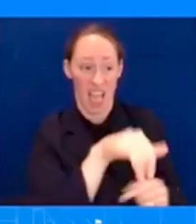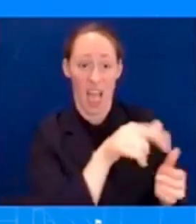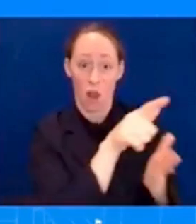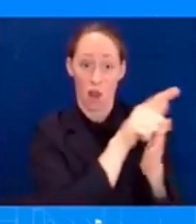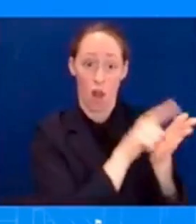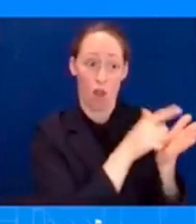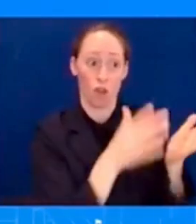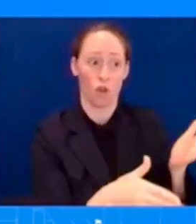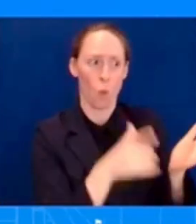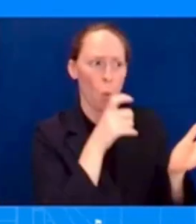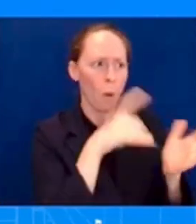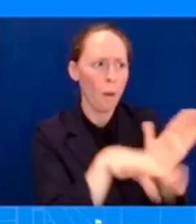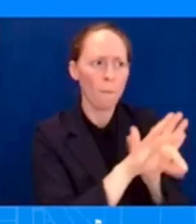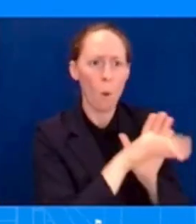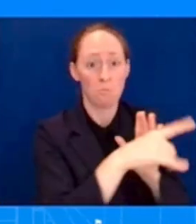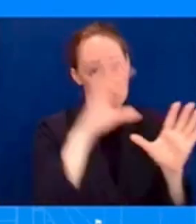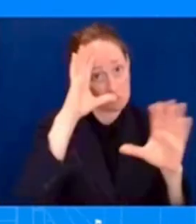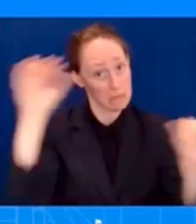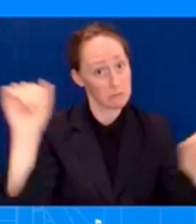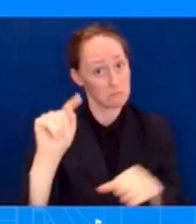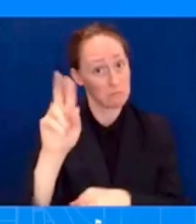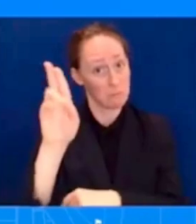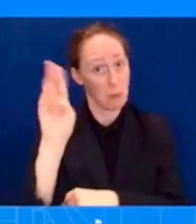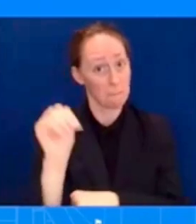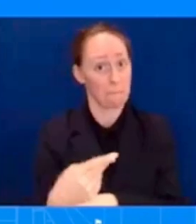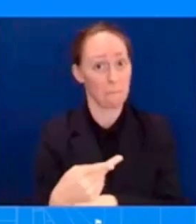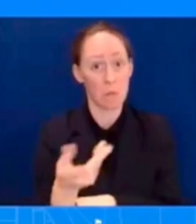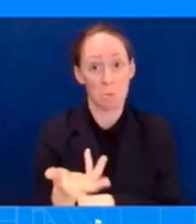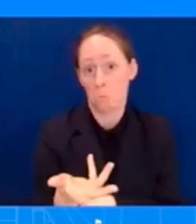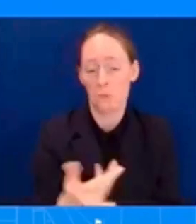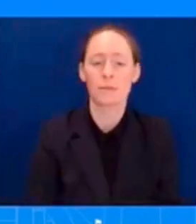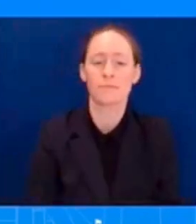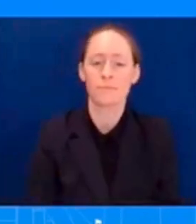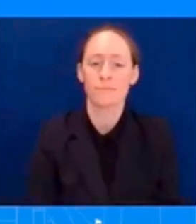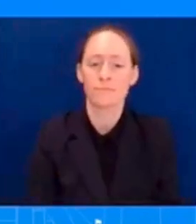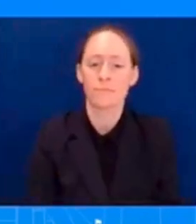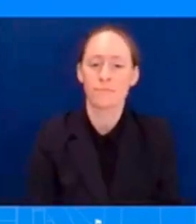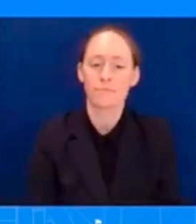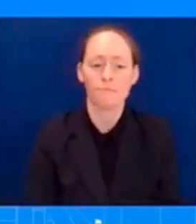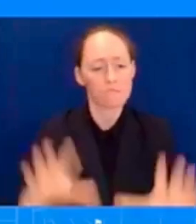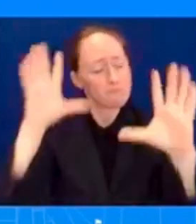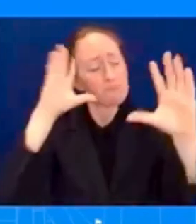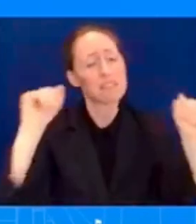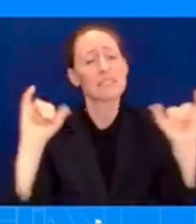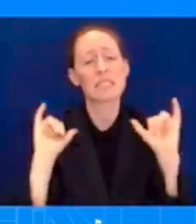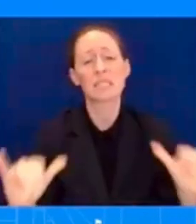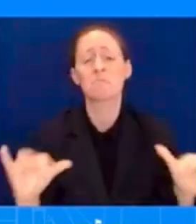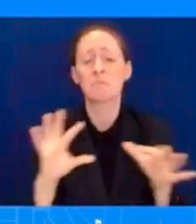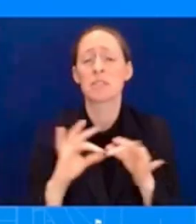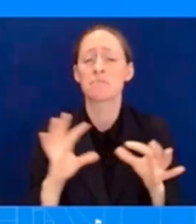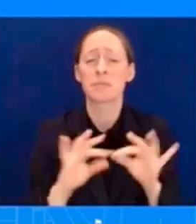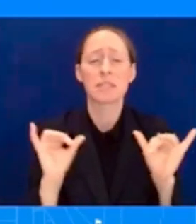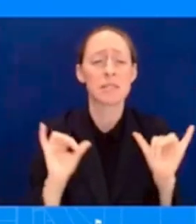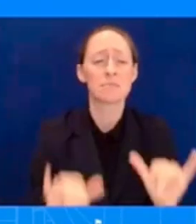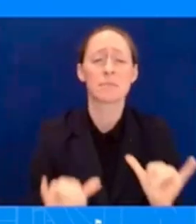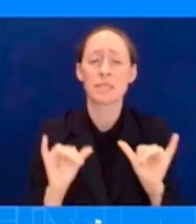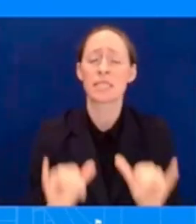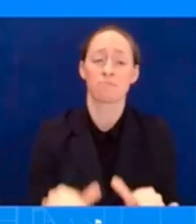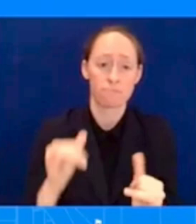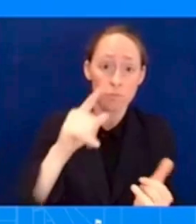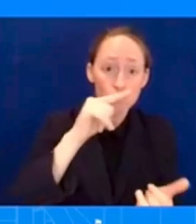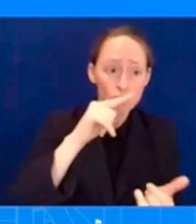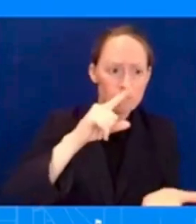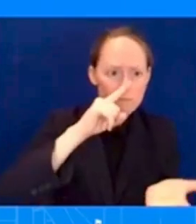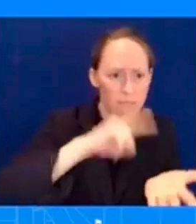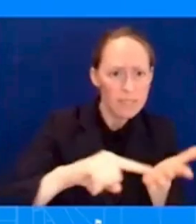a long while now, going way back to his campaign days, that he would restore the Department of Justice and Dependence from political